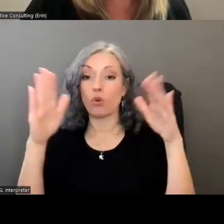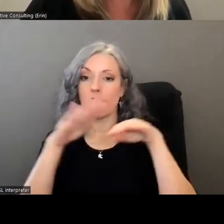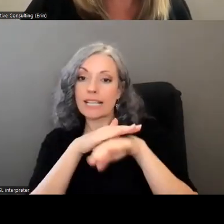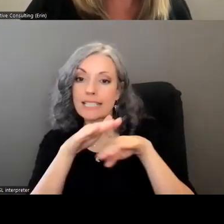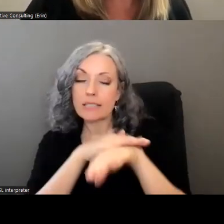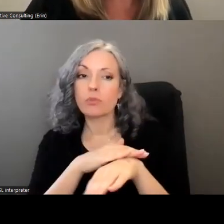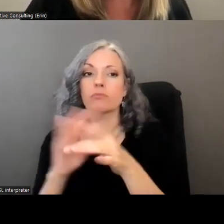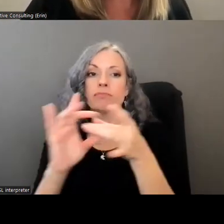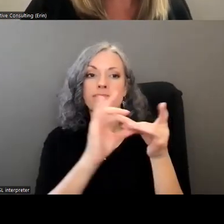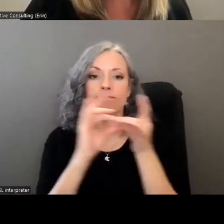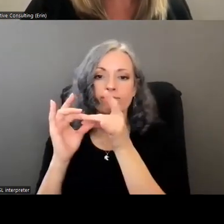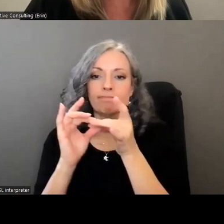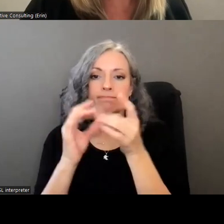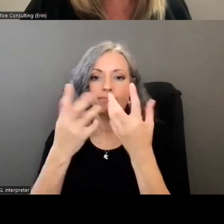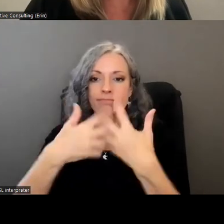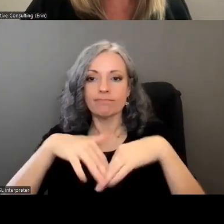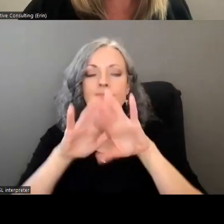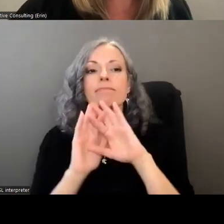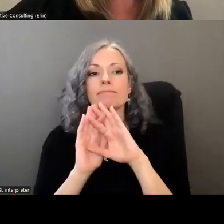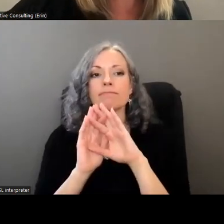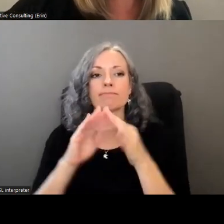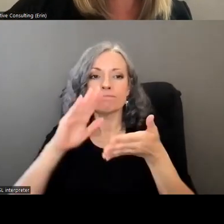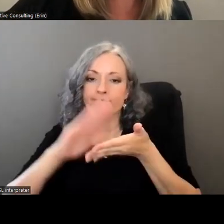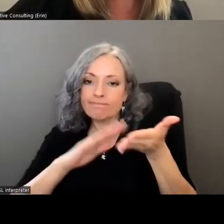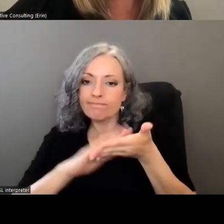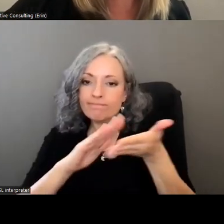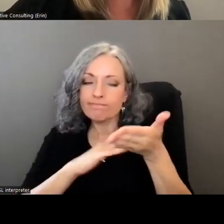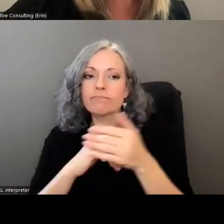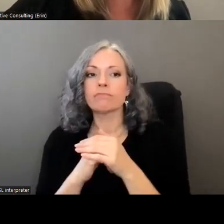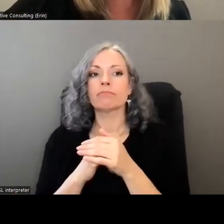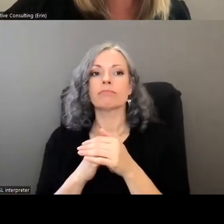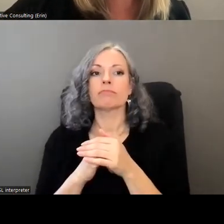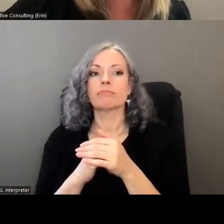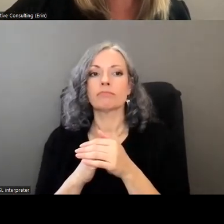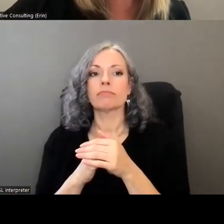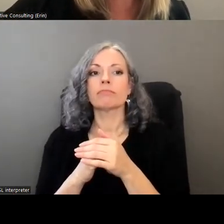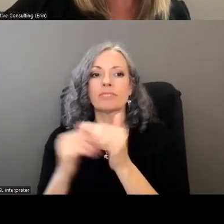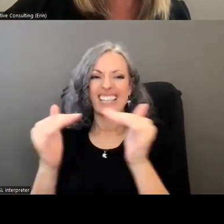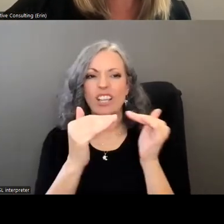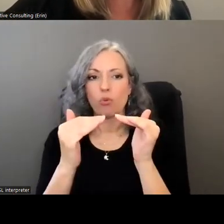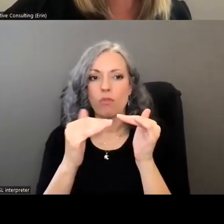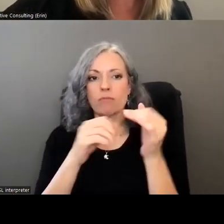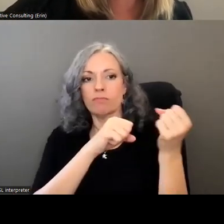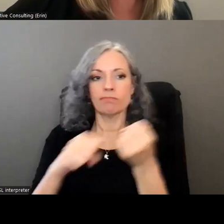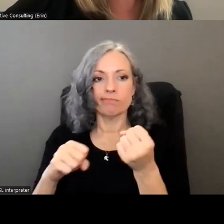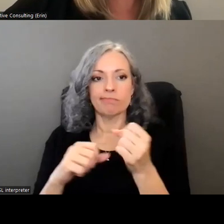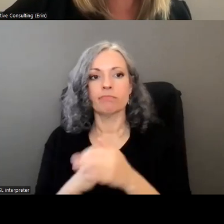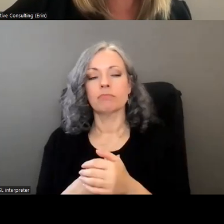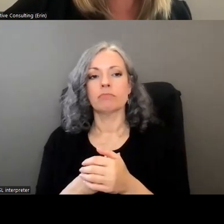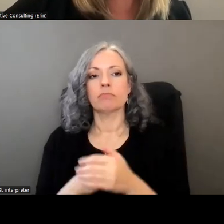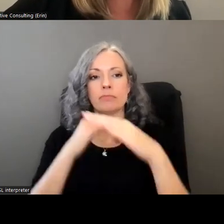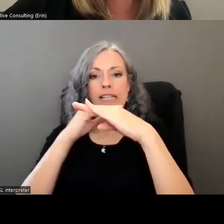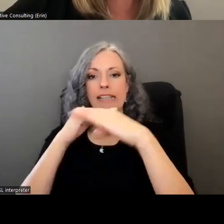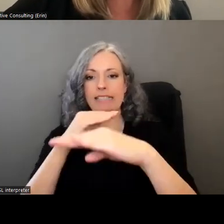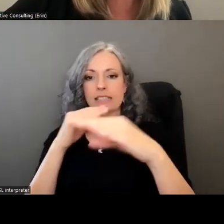collaborative be integrated be efficient and streamlined be equitable and sustainable be consistent